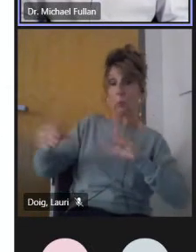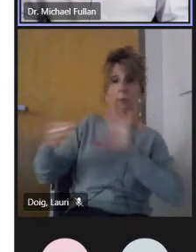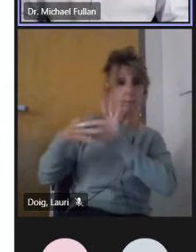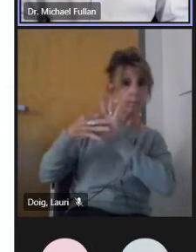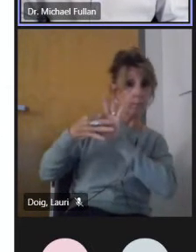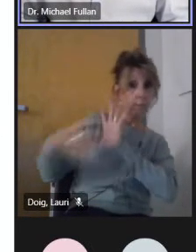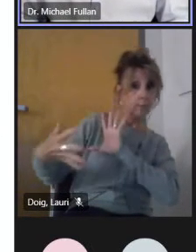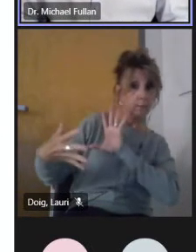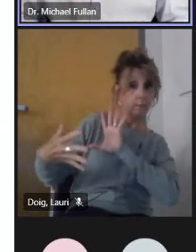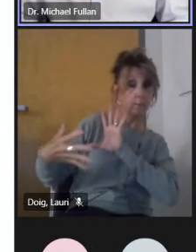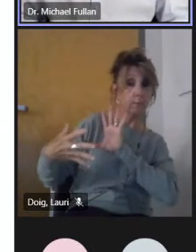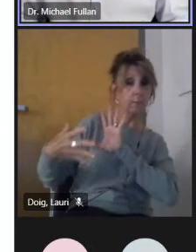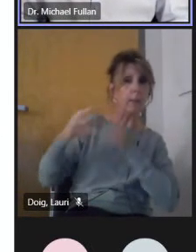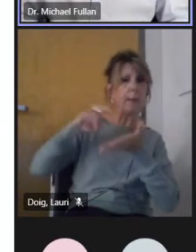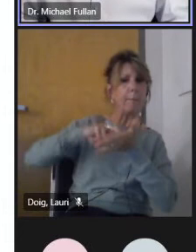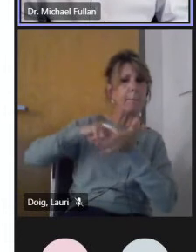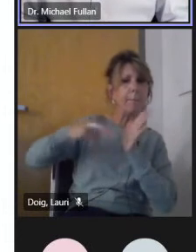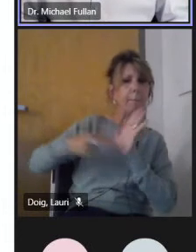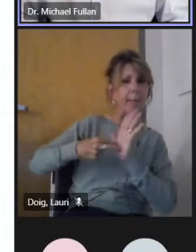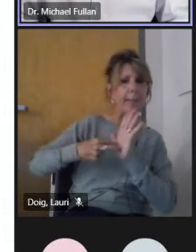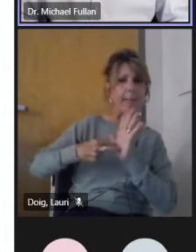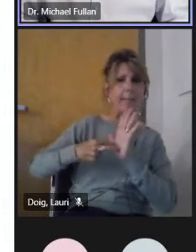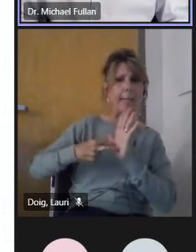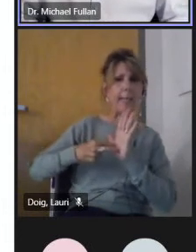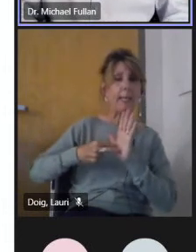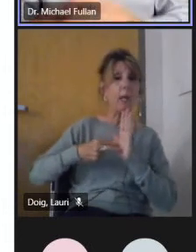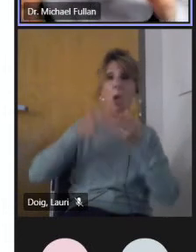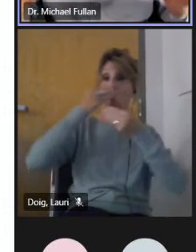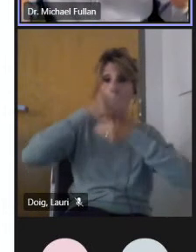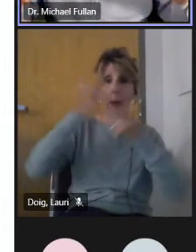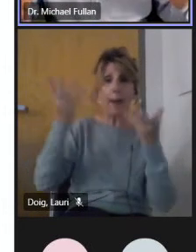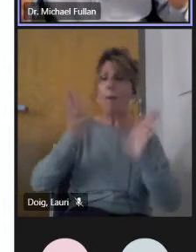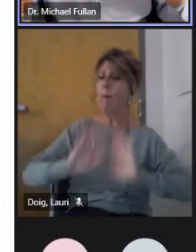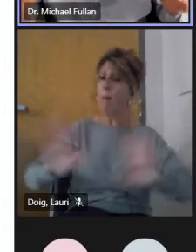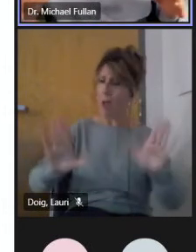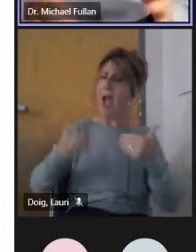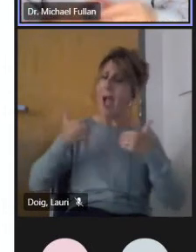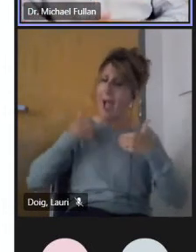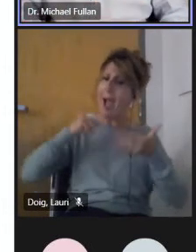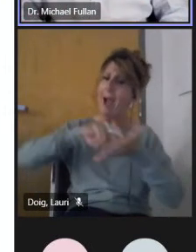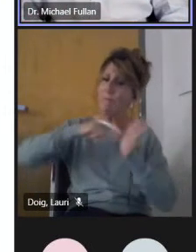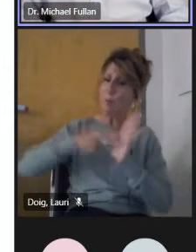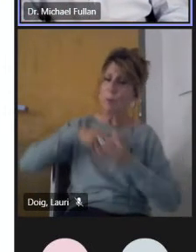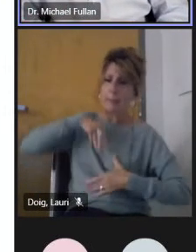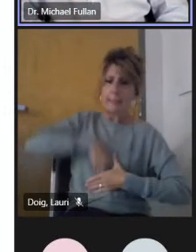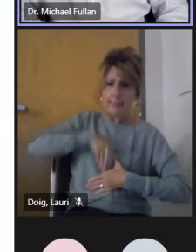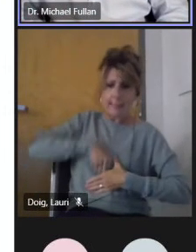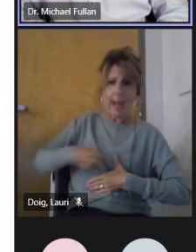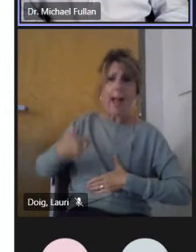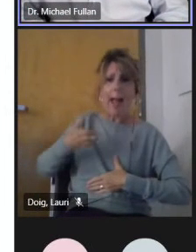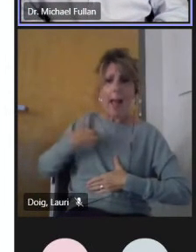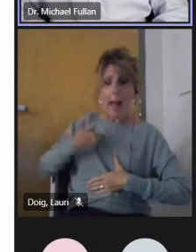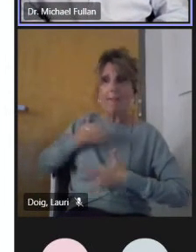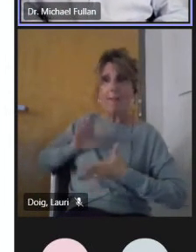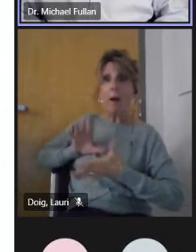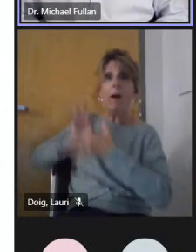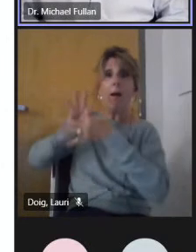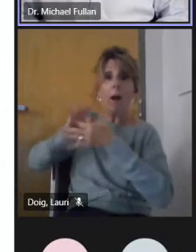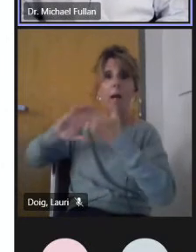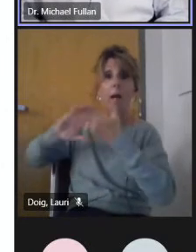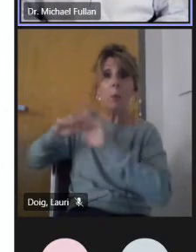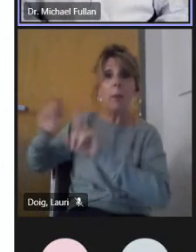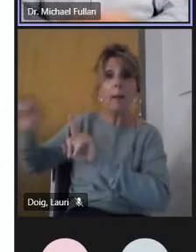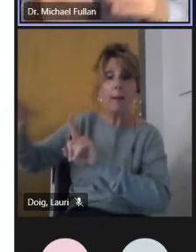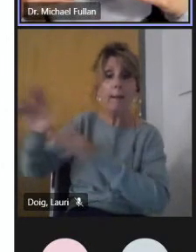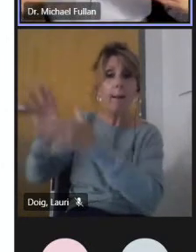school means they're disengaged from purpose. There are many kids finding purpose and meaning away from school that big question is going to how to attract